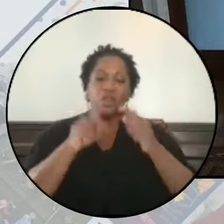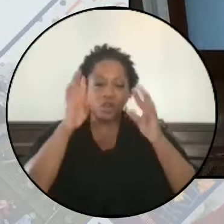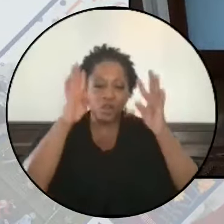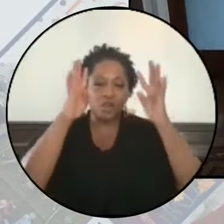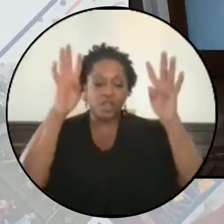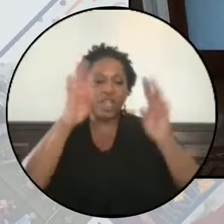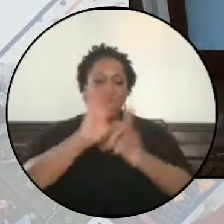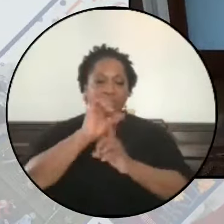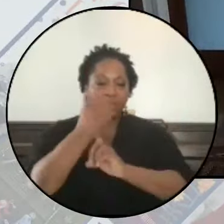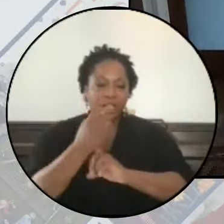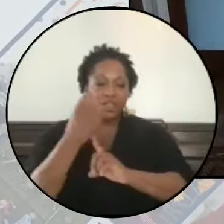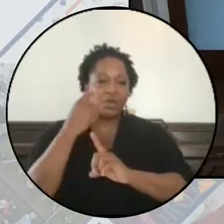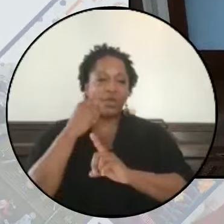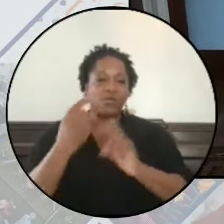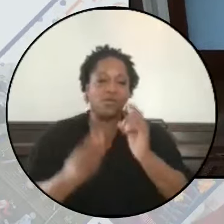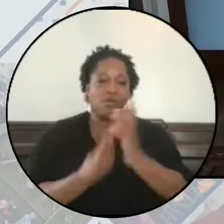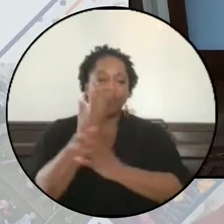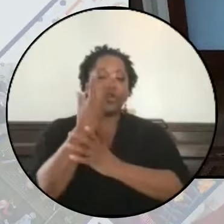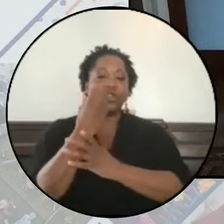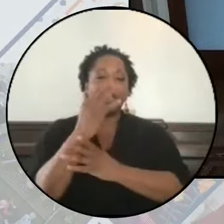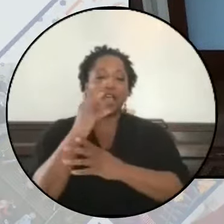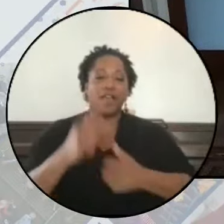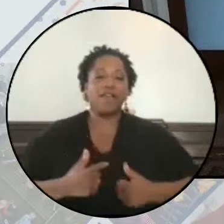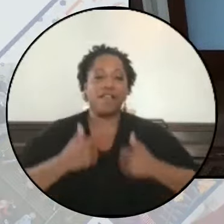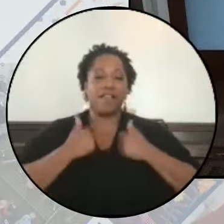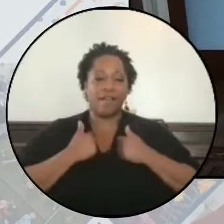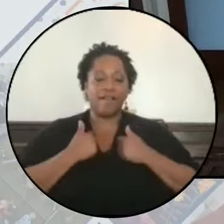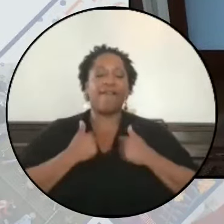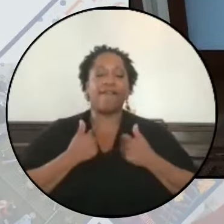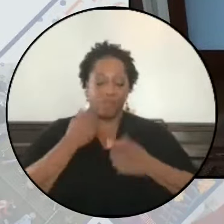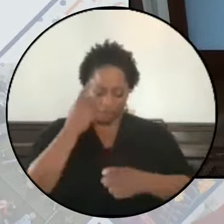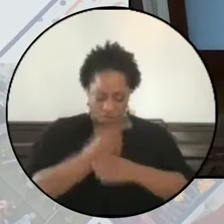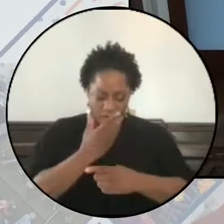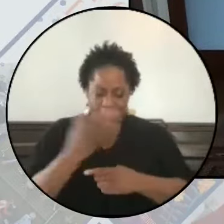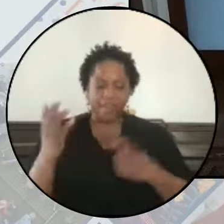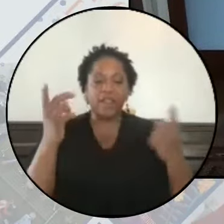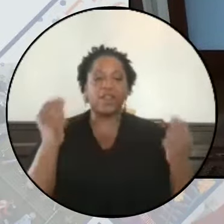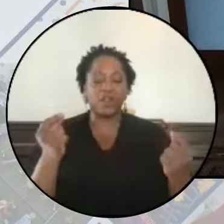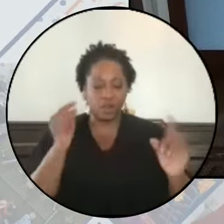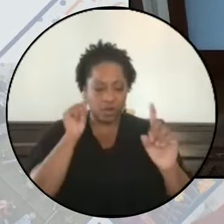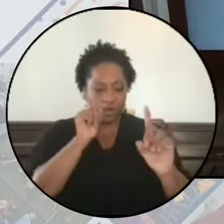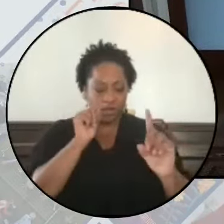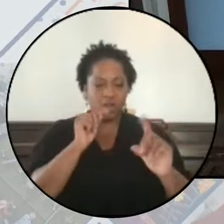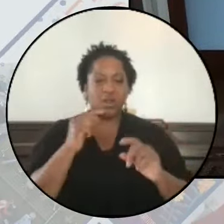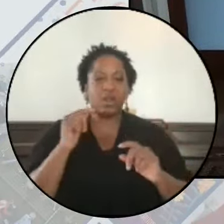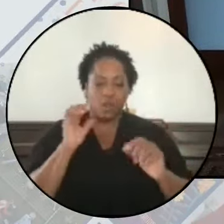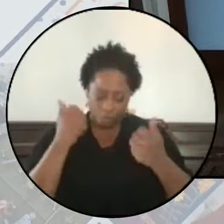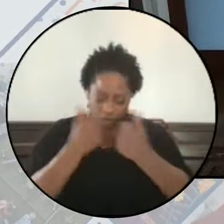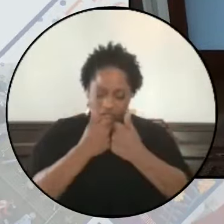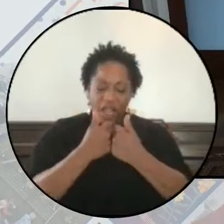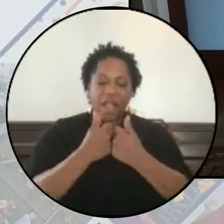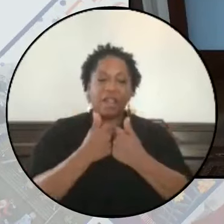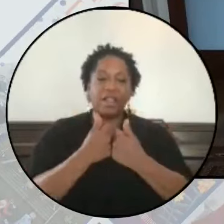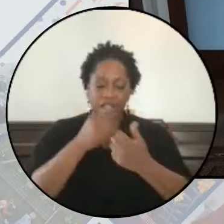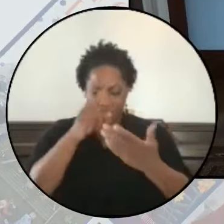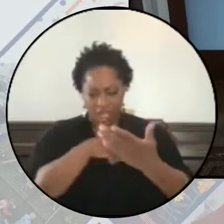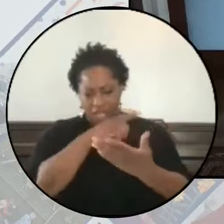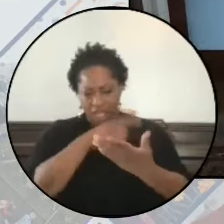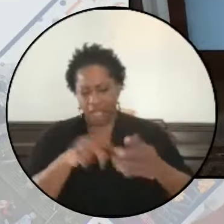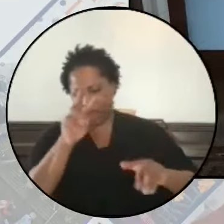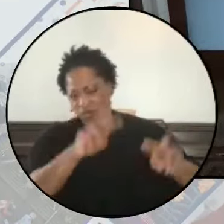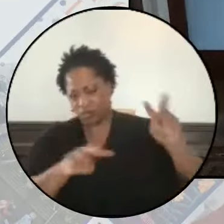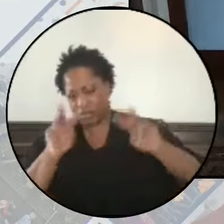create conditions for the flourishing of life because it is the right thing to do. We challenge and criticize